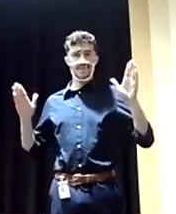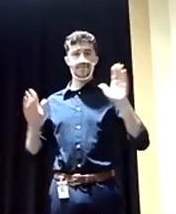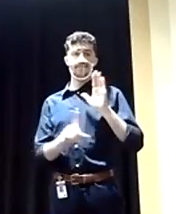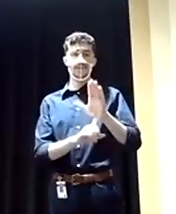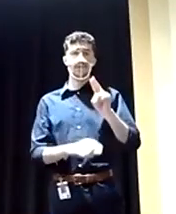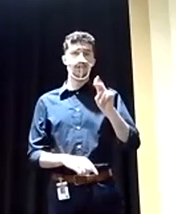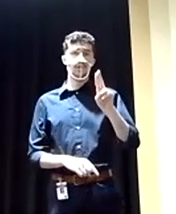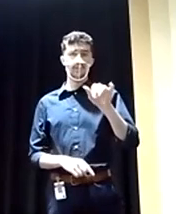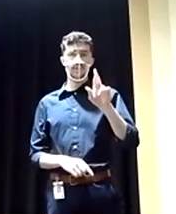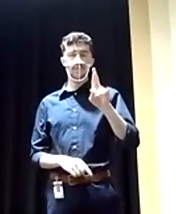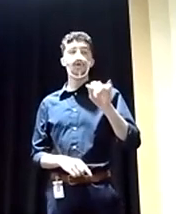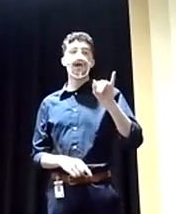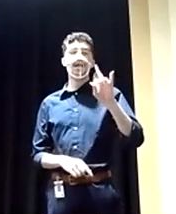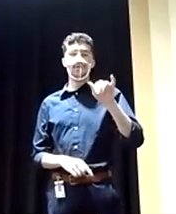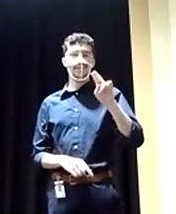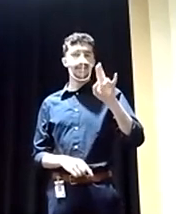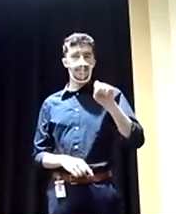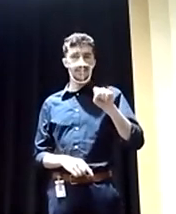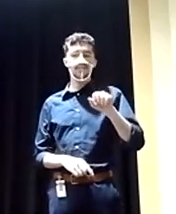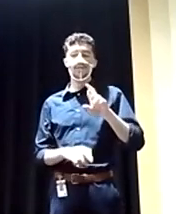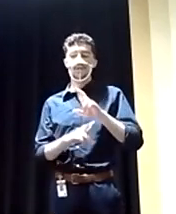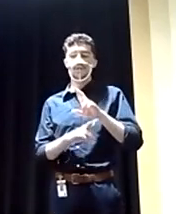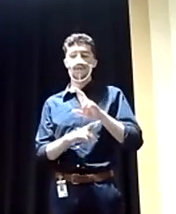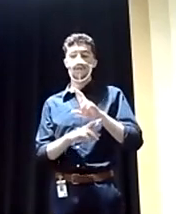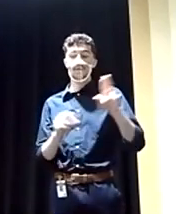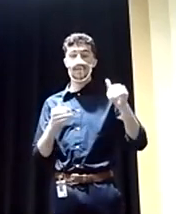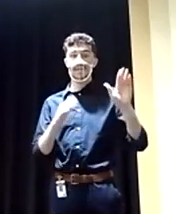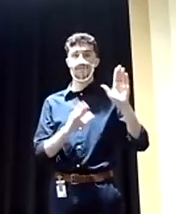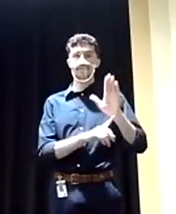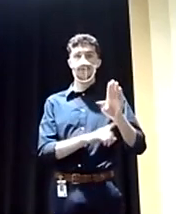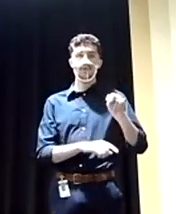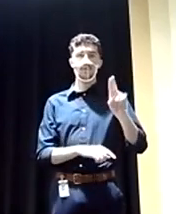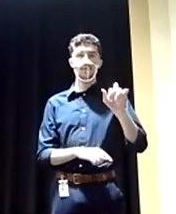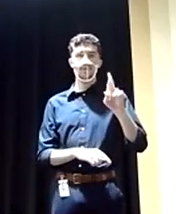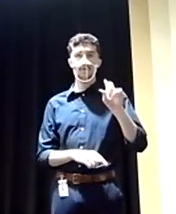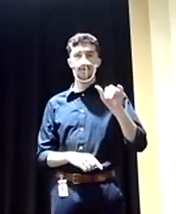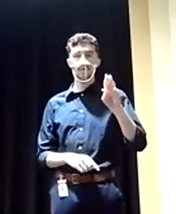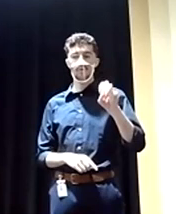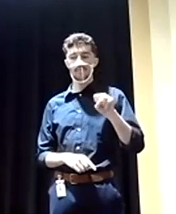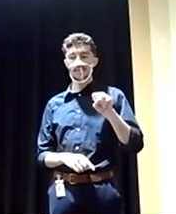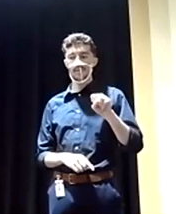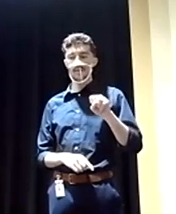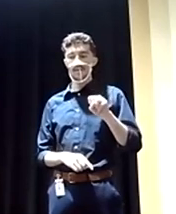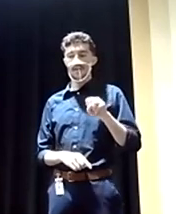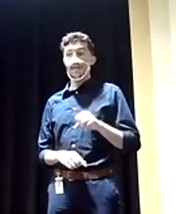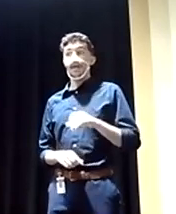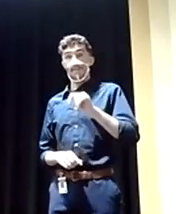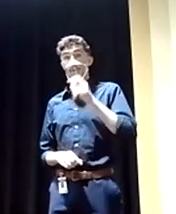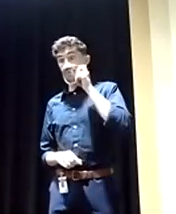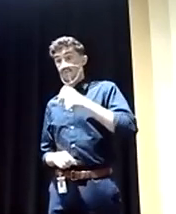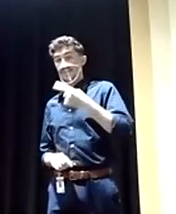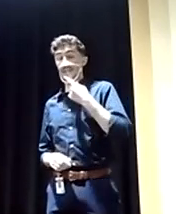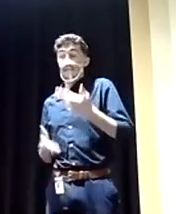You know, Russia has them, now nuclear Ukraine is sitting there saying maybe the nuclear weapons were a deterrent. It's something to think about.